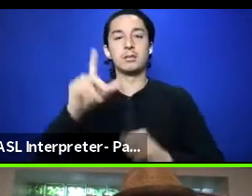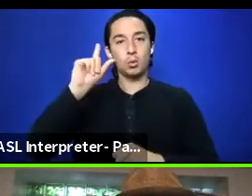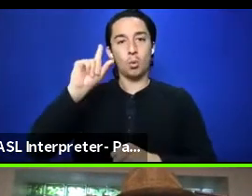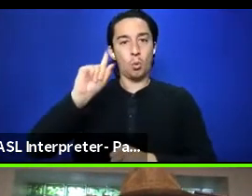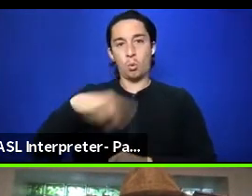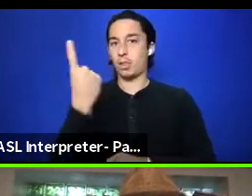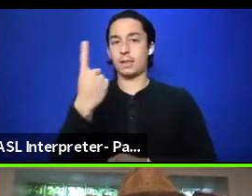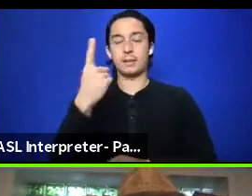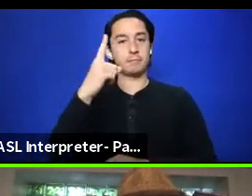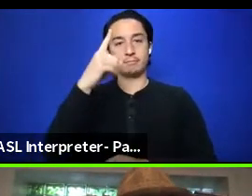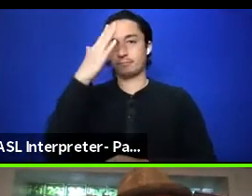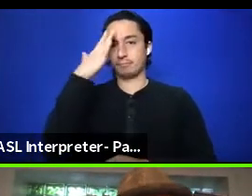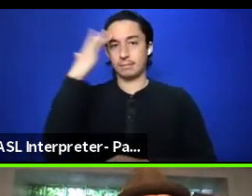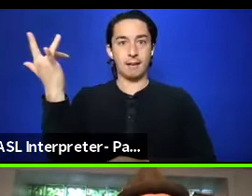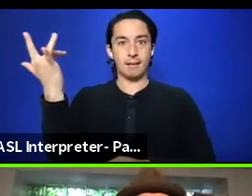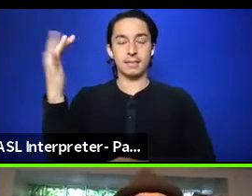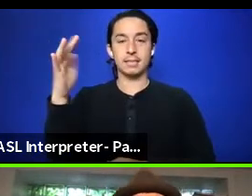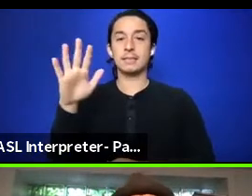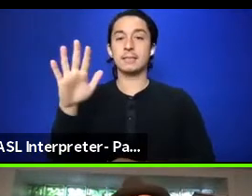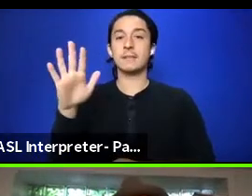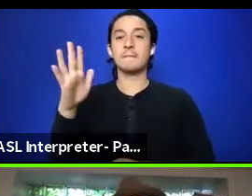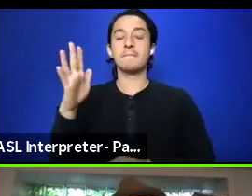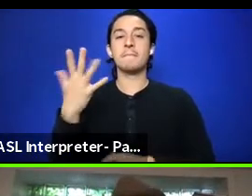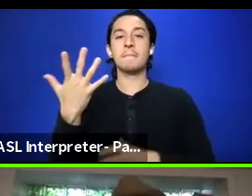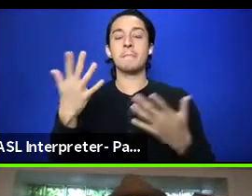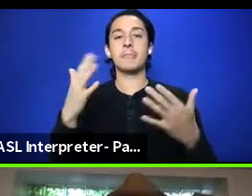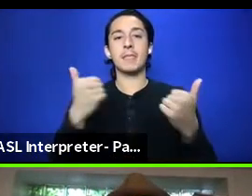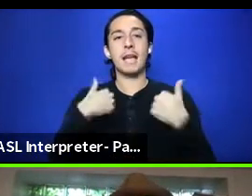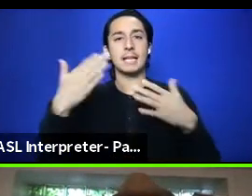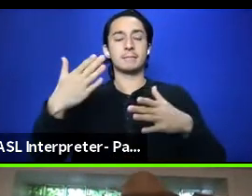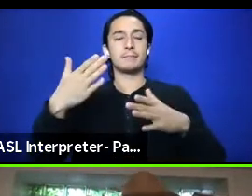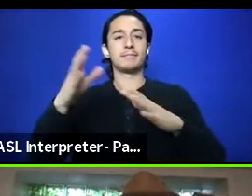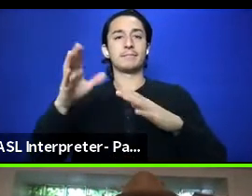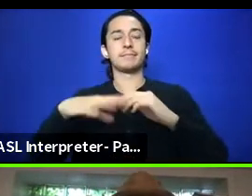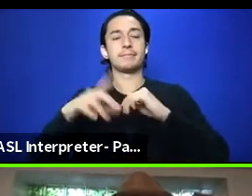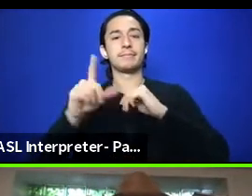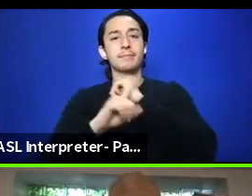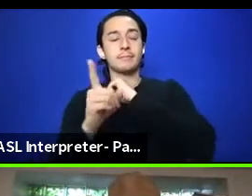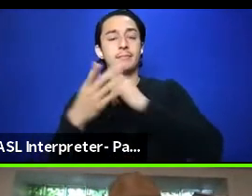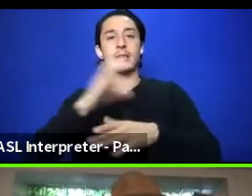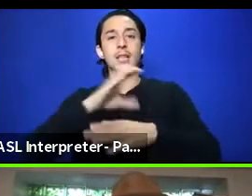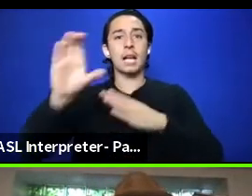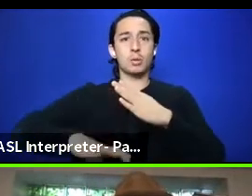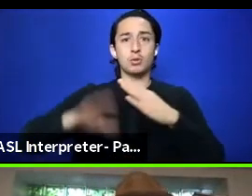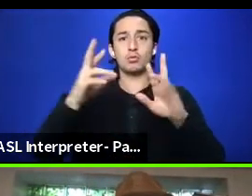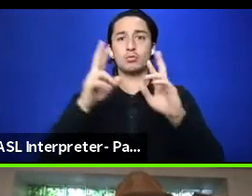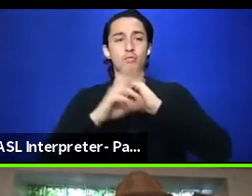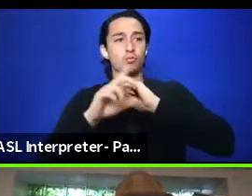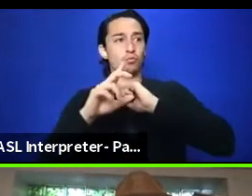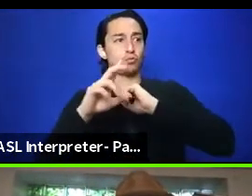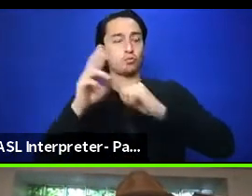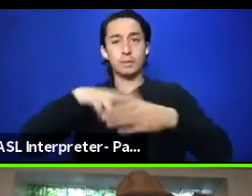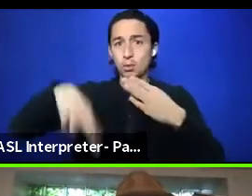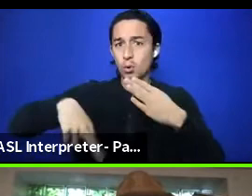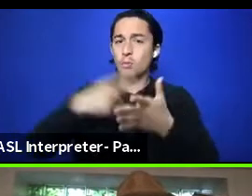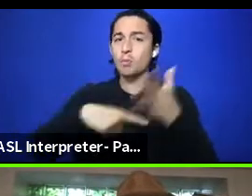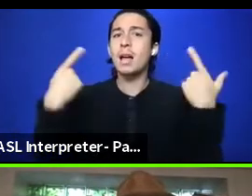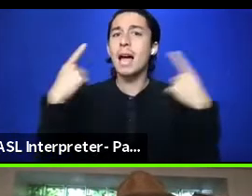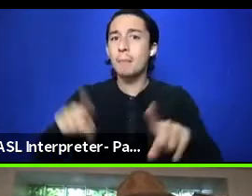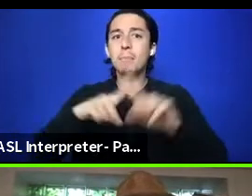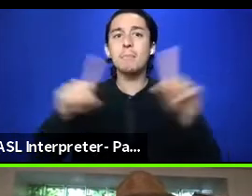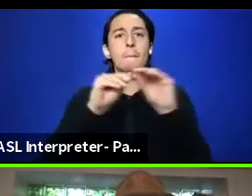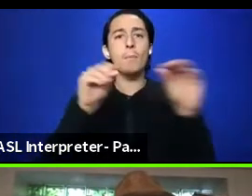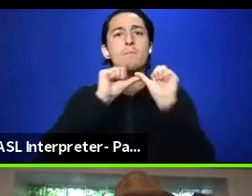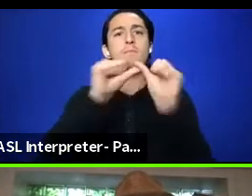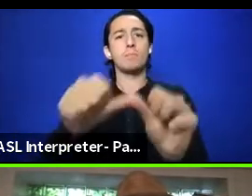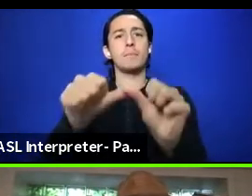of, uh, uh, has a consequential result of what has happened, but more a permanent, um, change in,